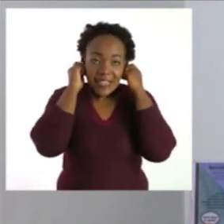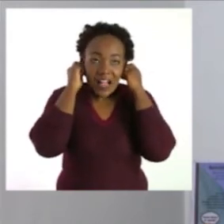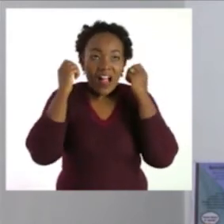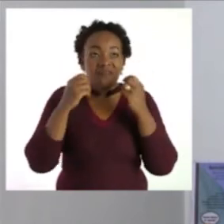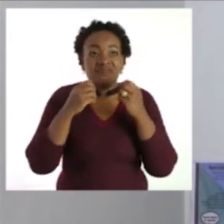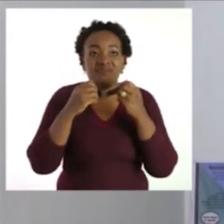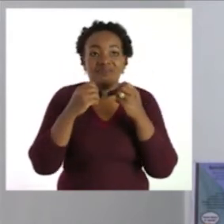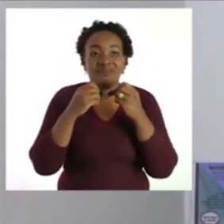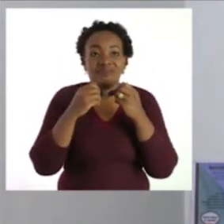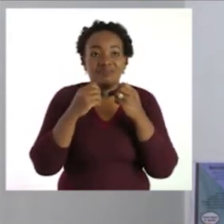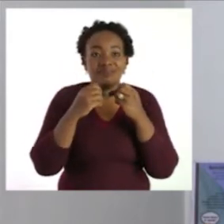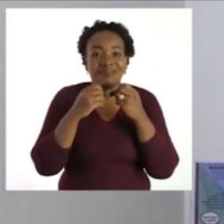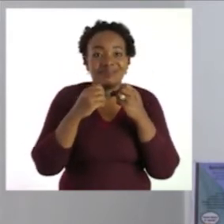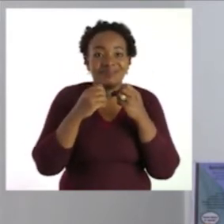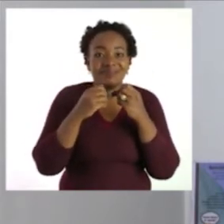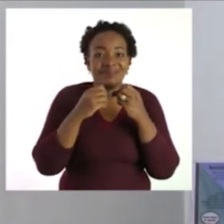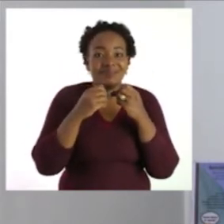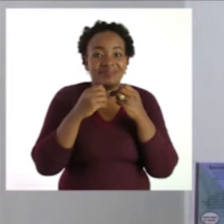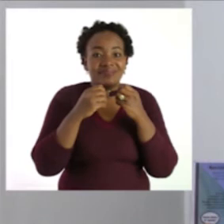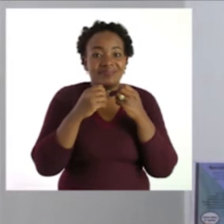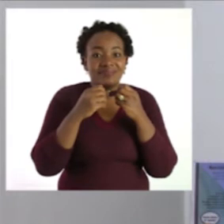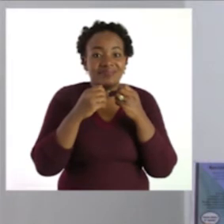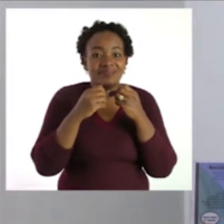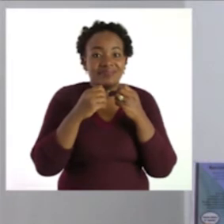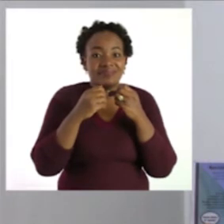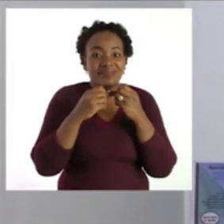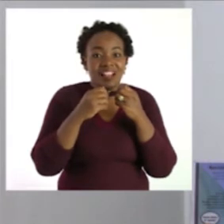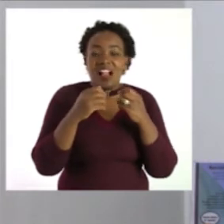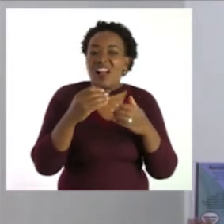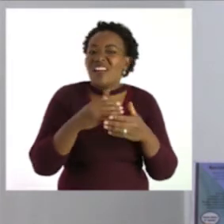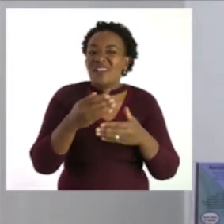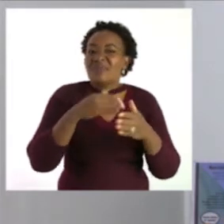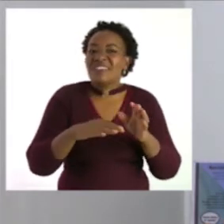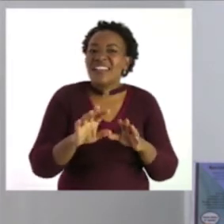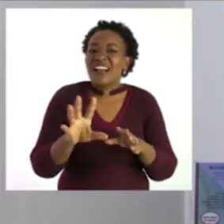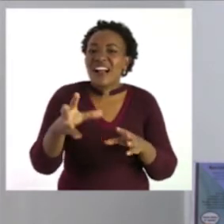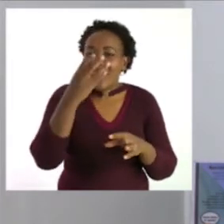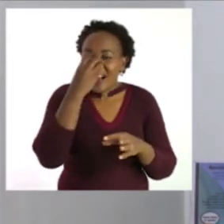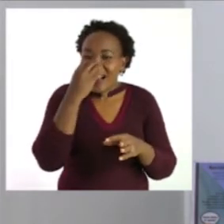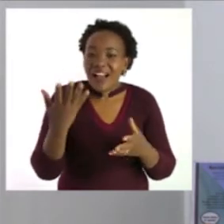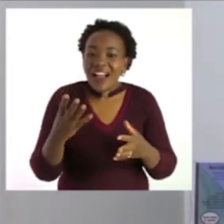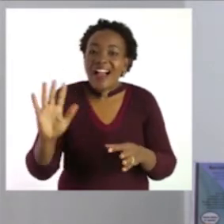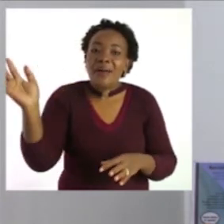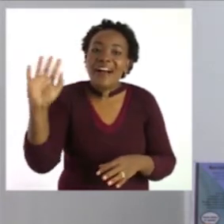we say goodbye let's call our friend zoshi to say bye